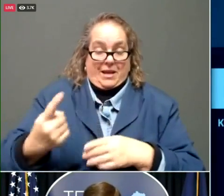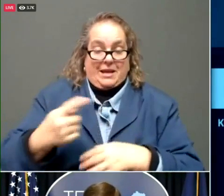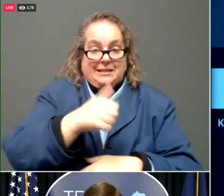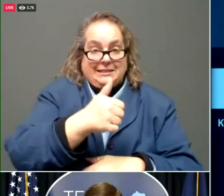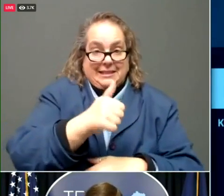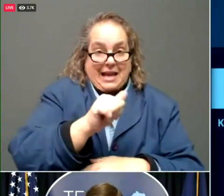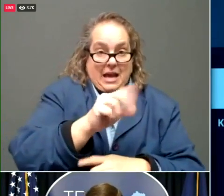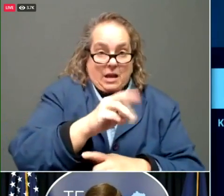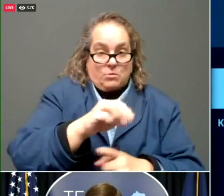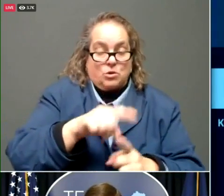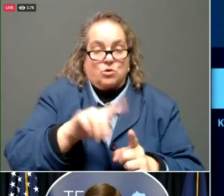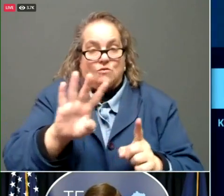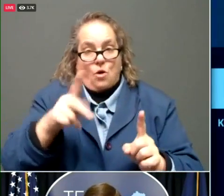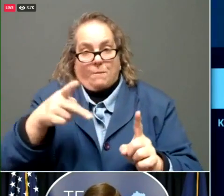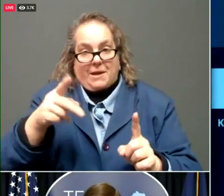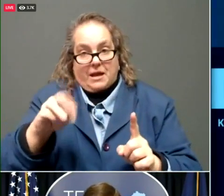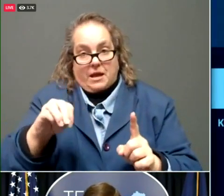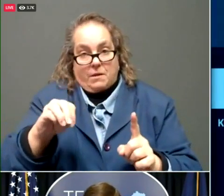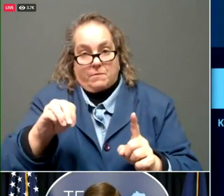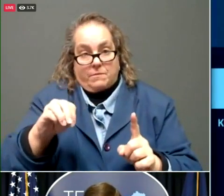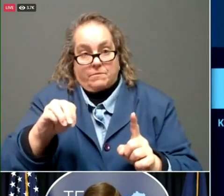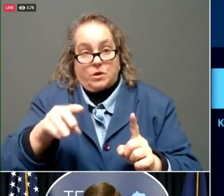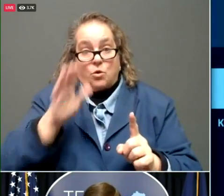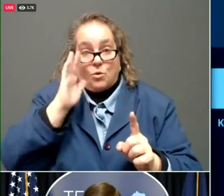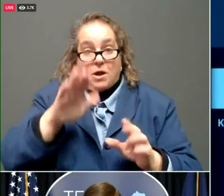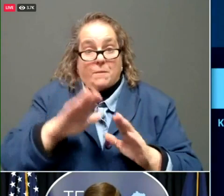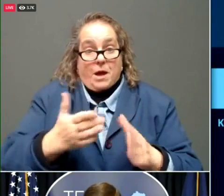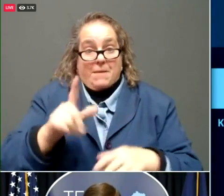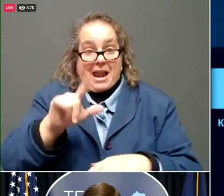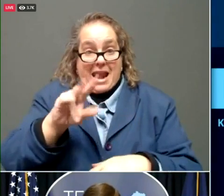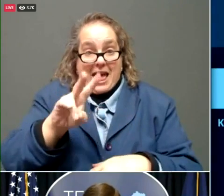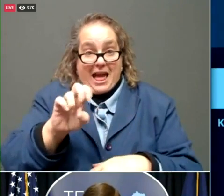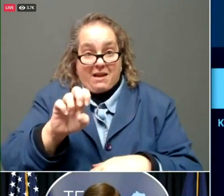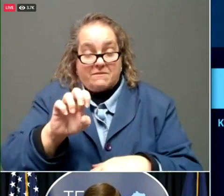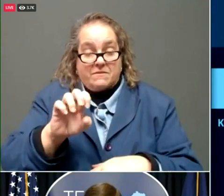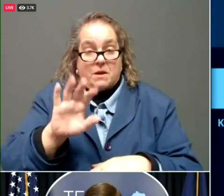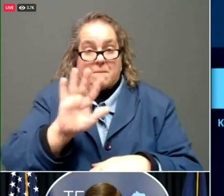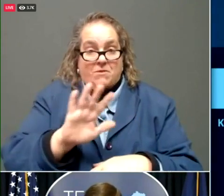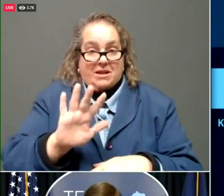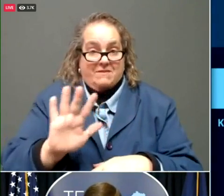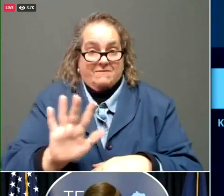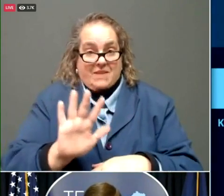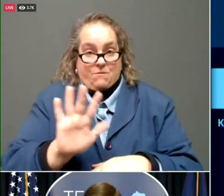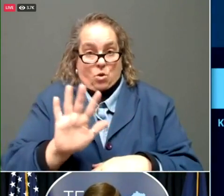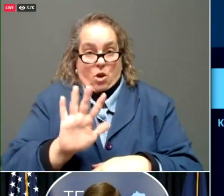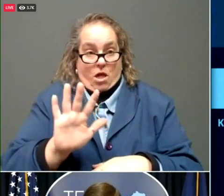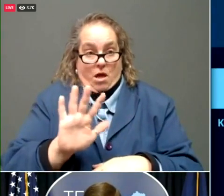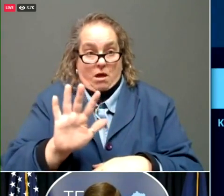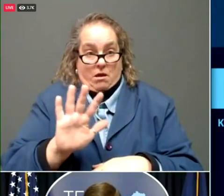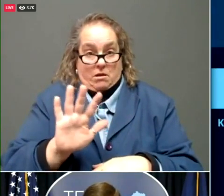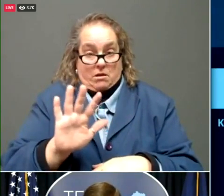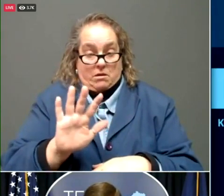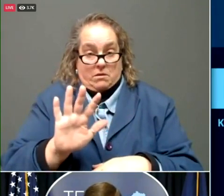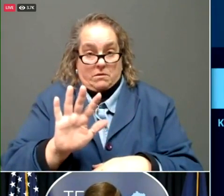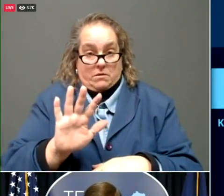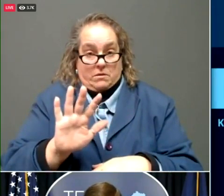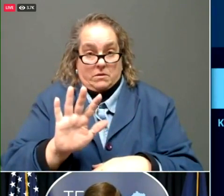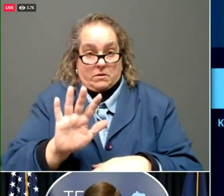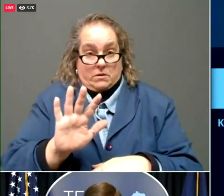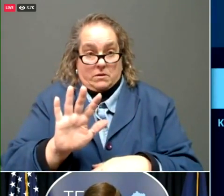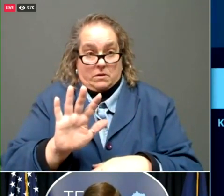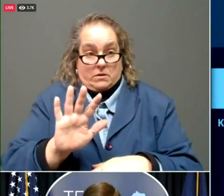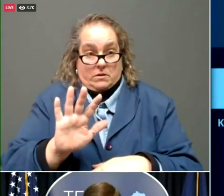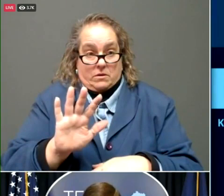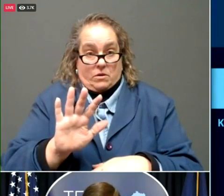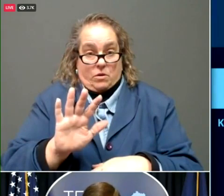to 4 p.m. The portals will go live around 5 p.m., followed following which follow